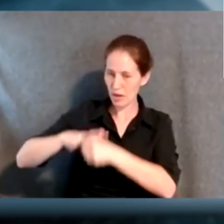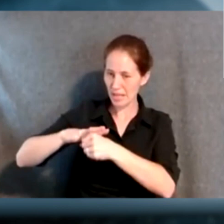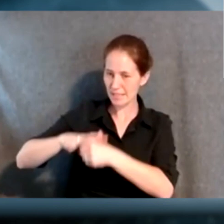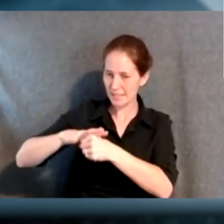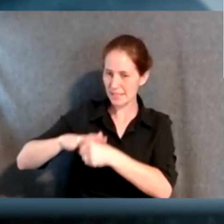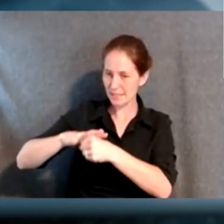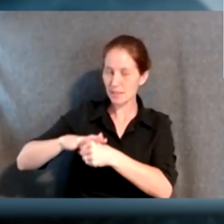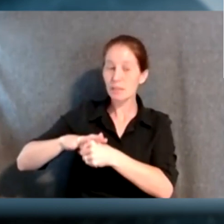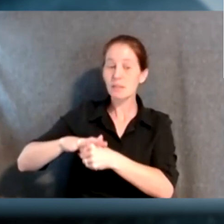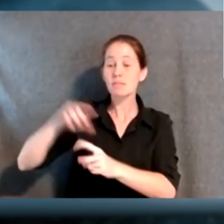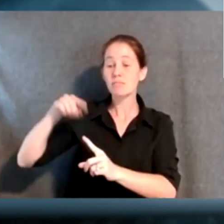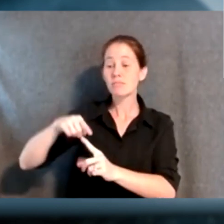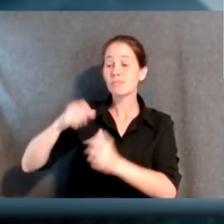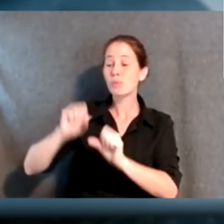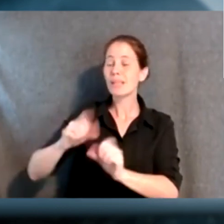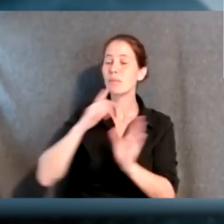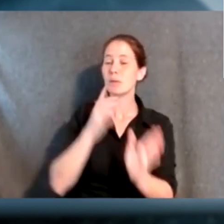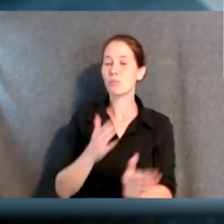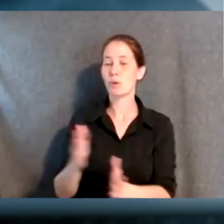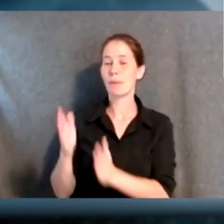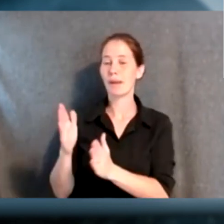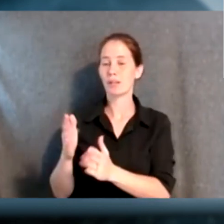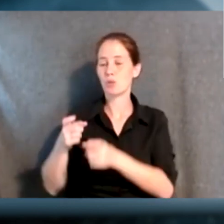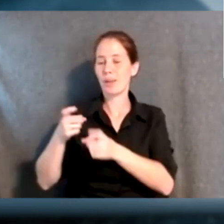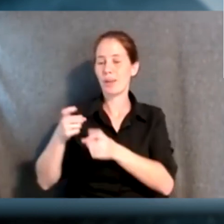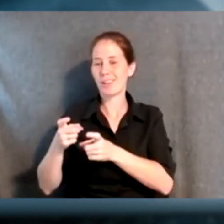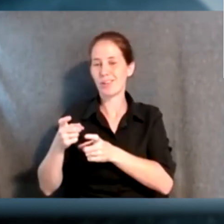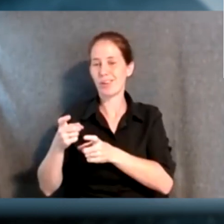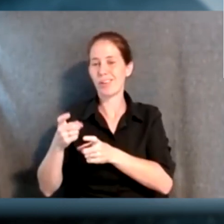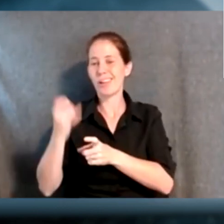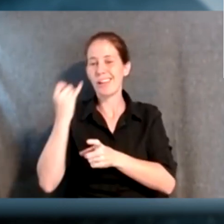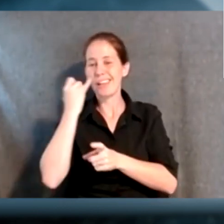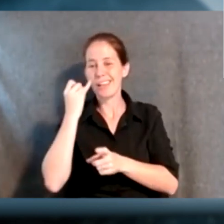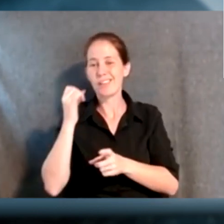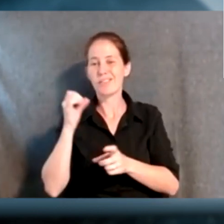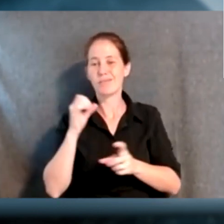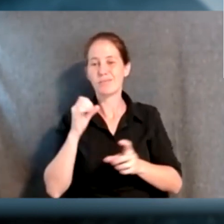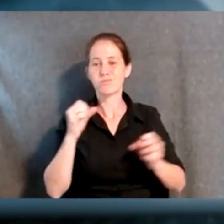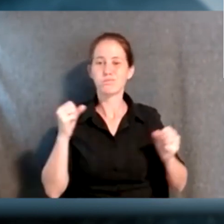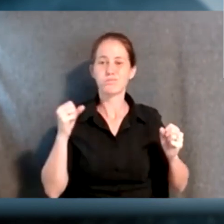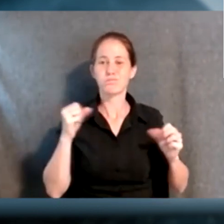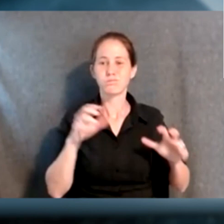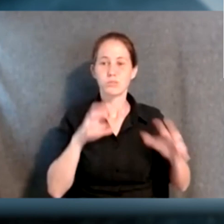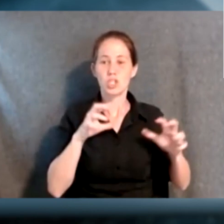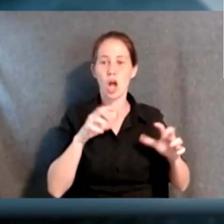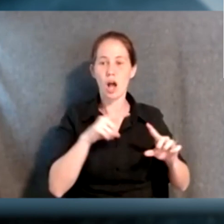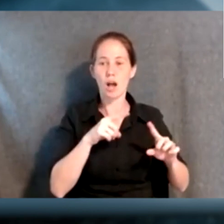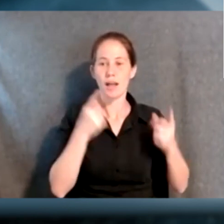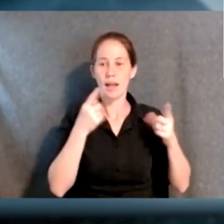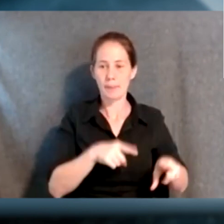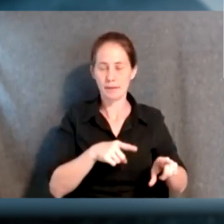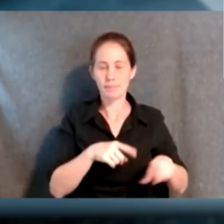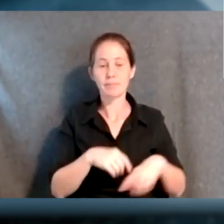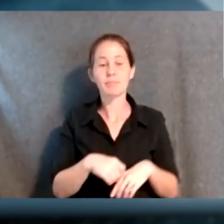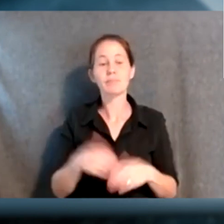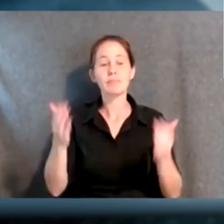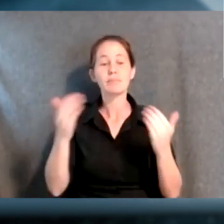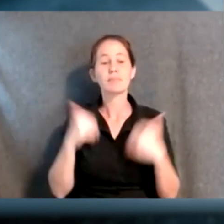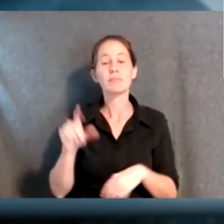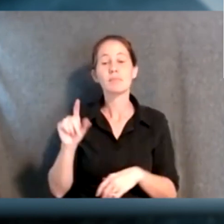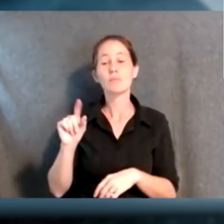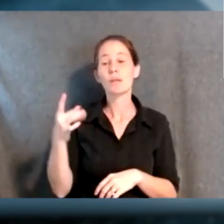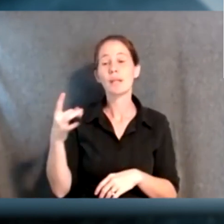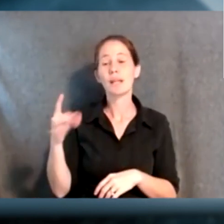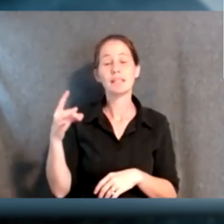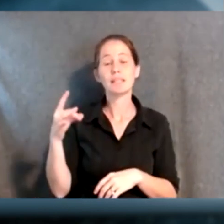so that we're prepared to handle the shocks when they arise. And then in 2018, we got